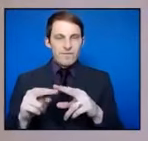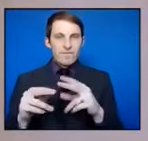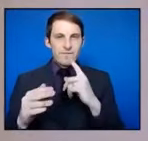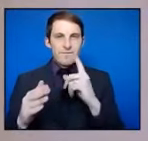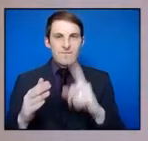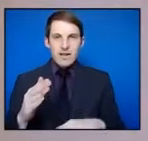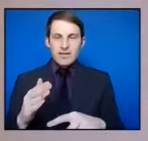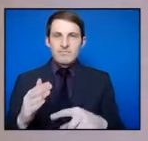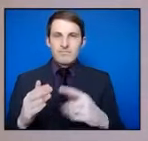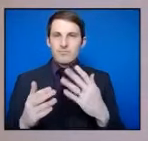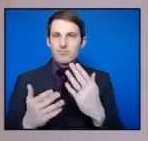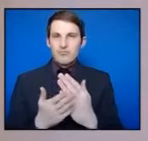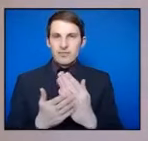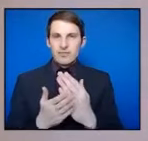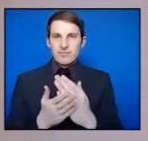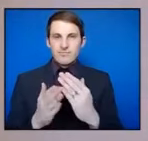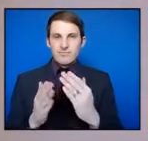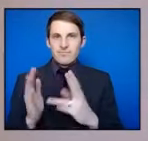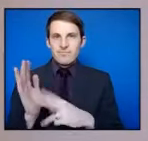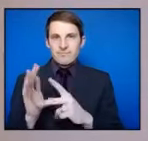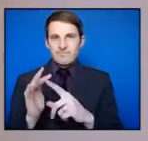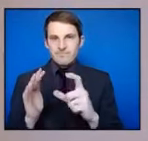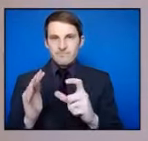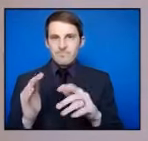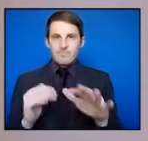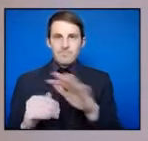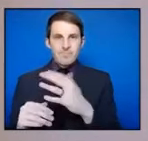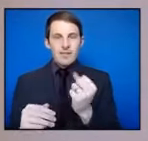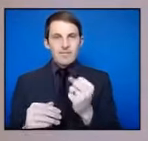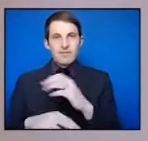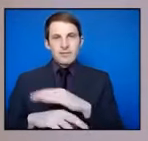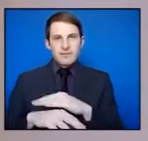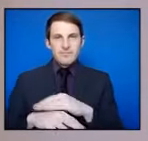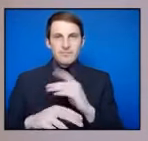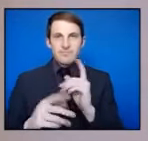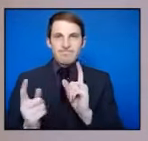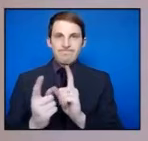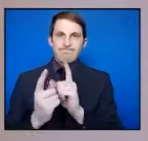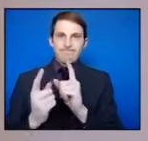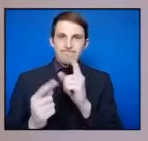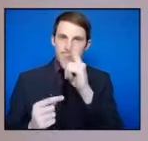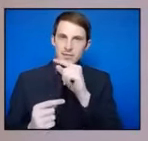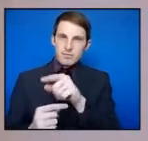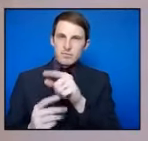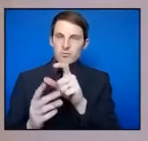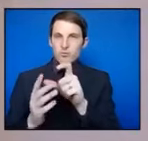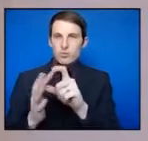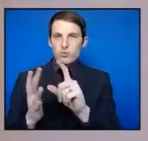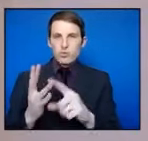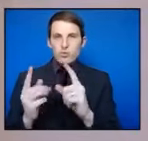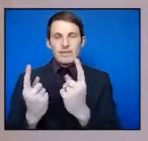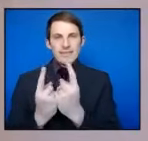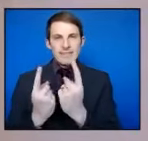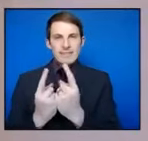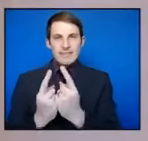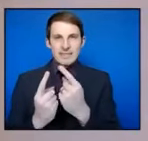the state has in times gone by encountered people who have, you know, done things specifically to do things